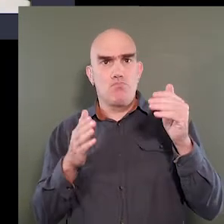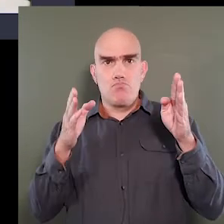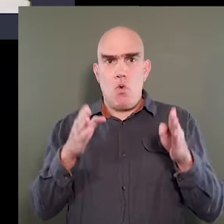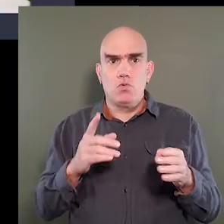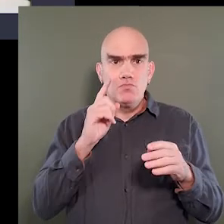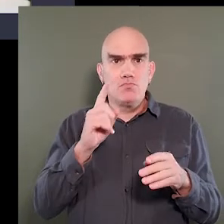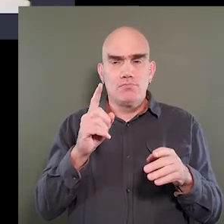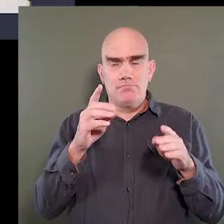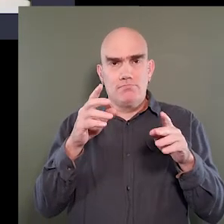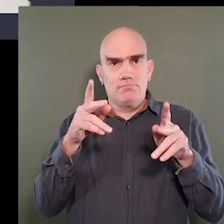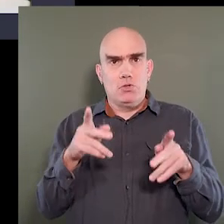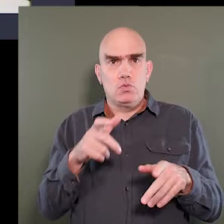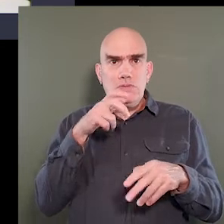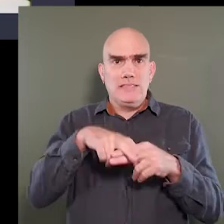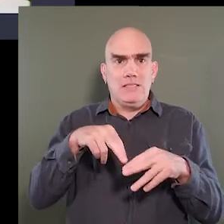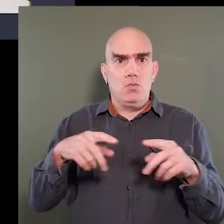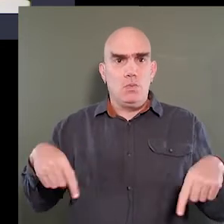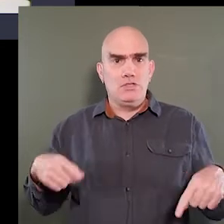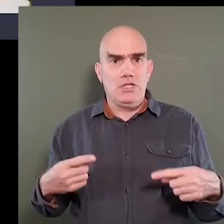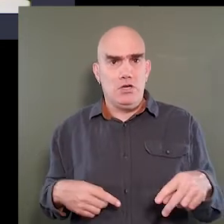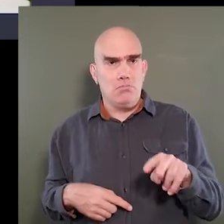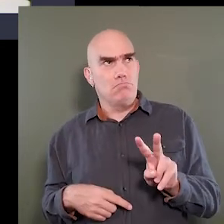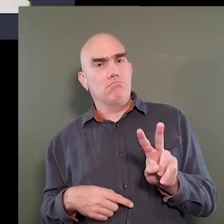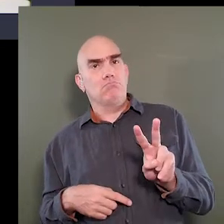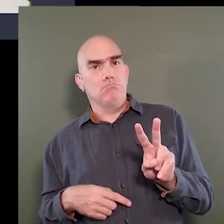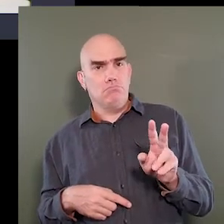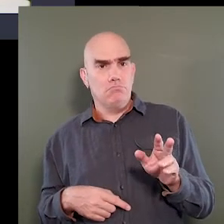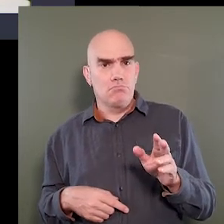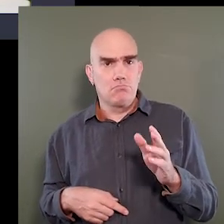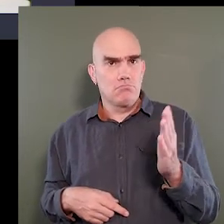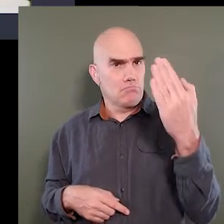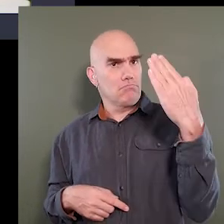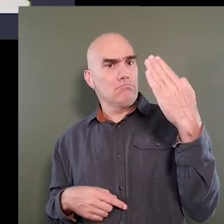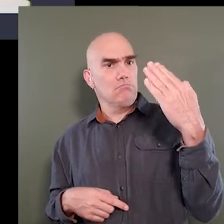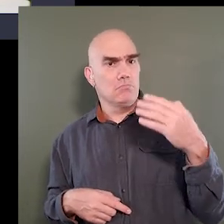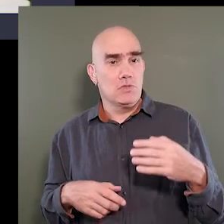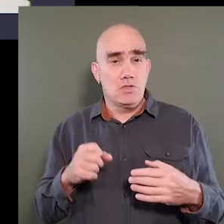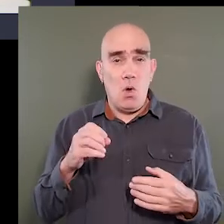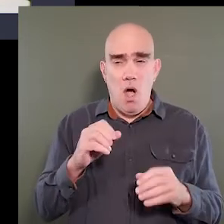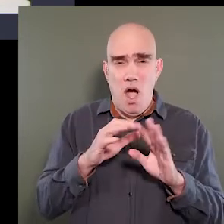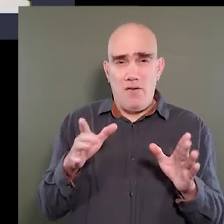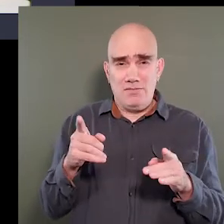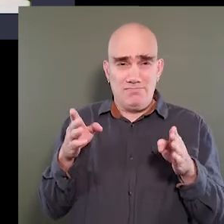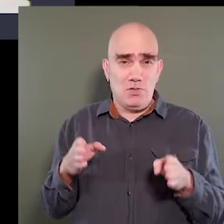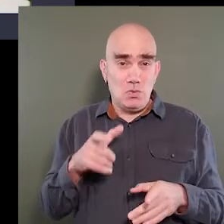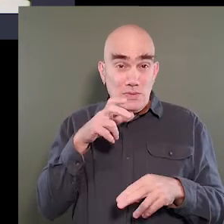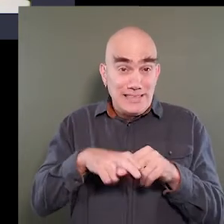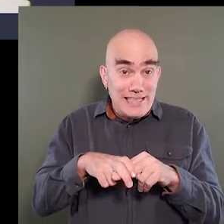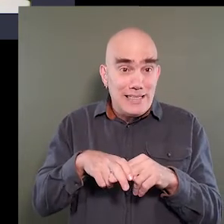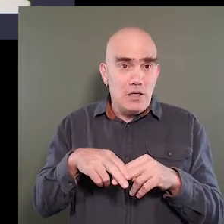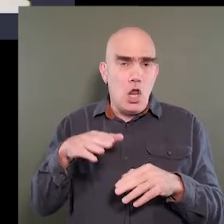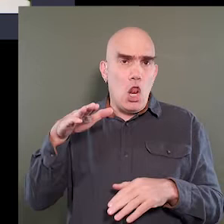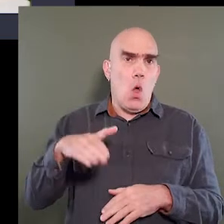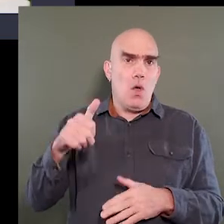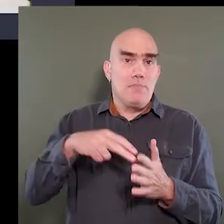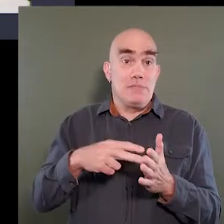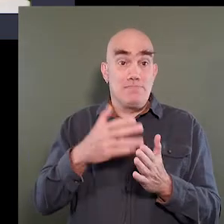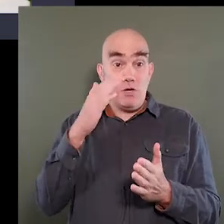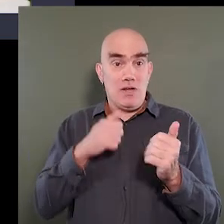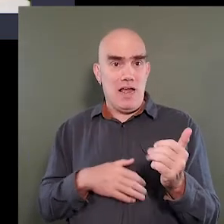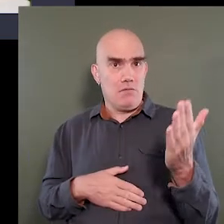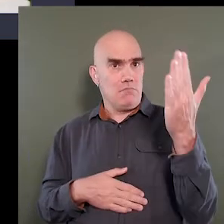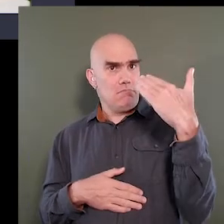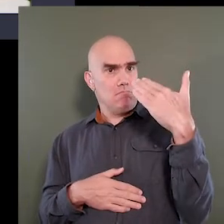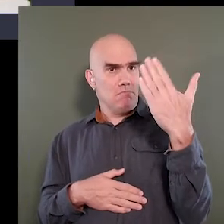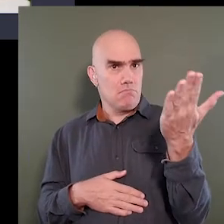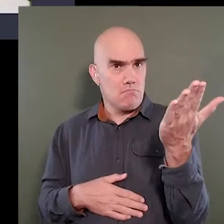approach to a person in the wheelchair. Obviously somebody sitting and then seated in the wheelchair is lower, therefore the mirror can rotate forward and out which